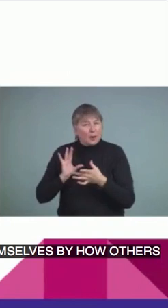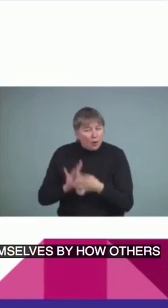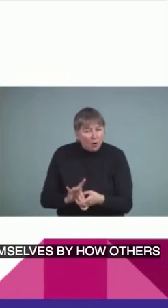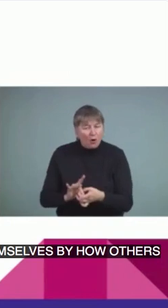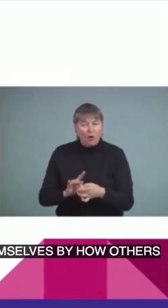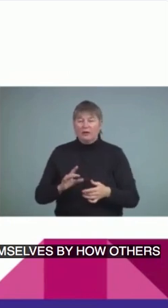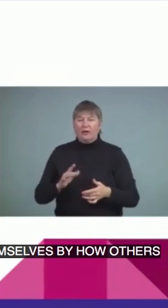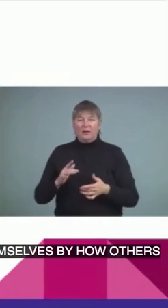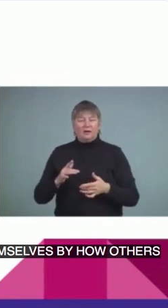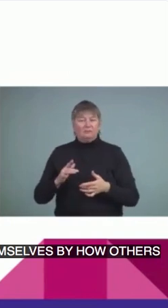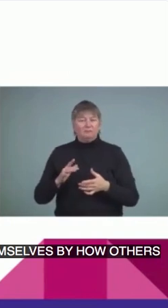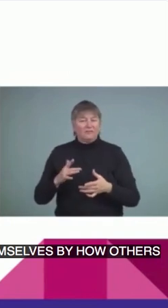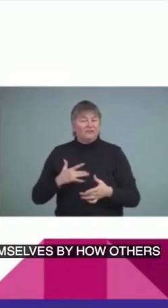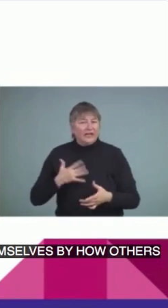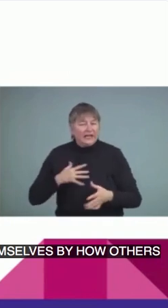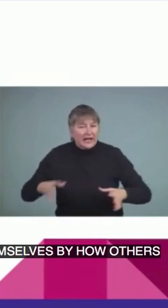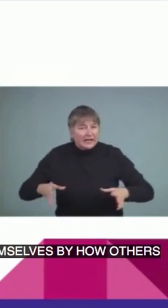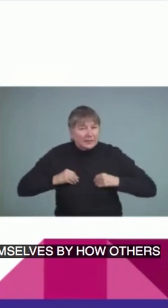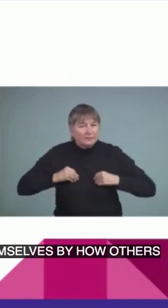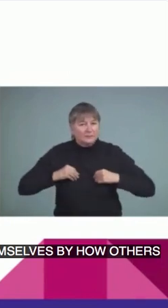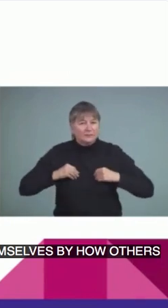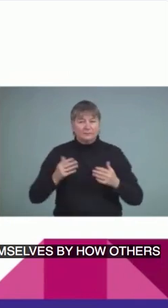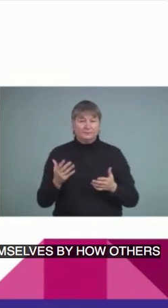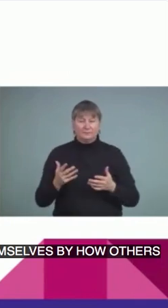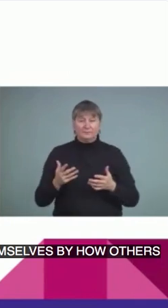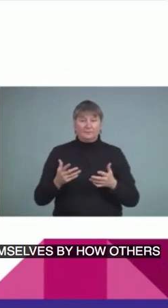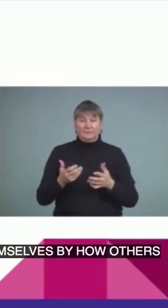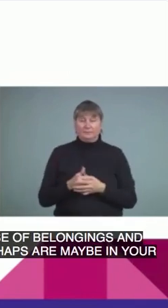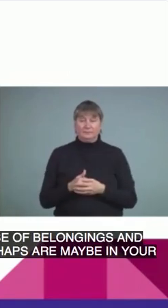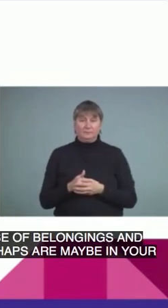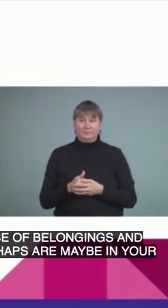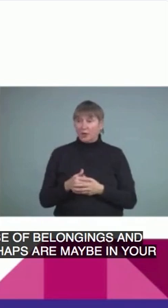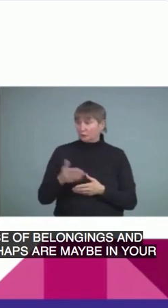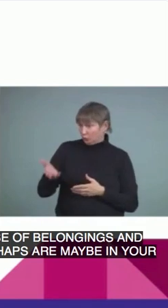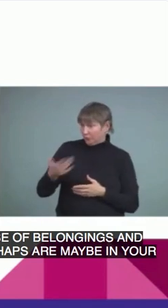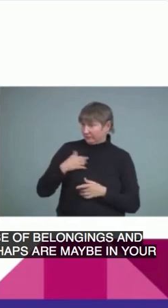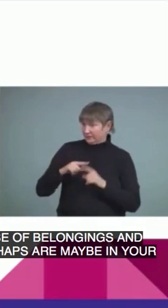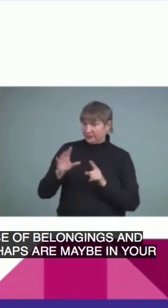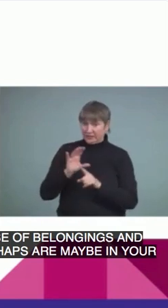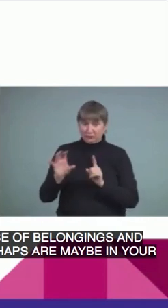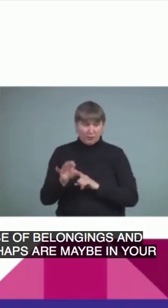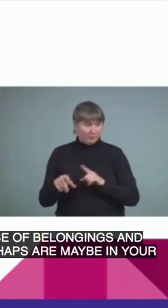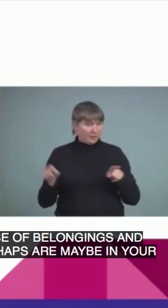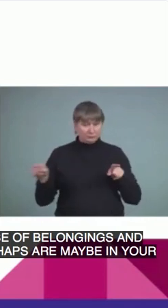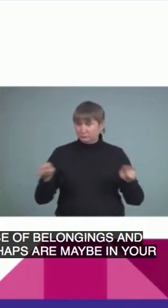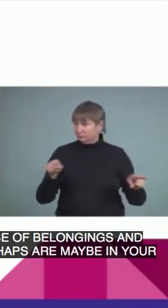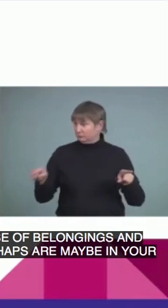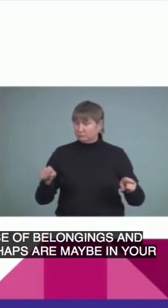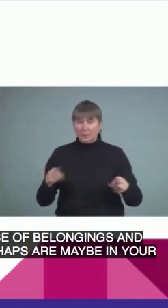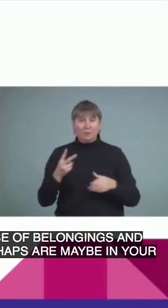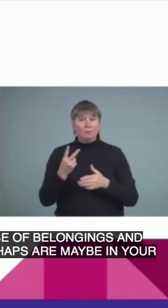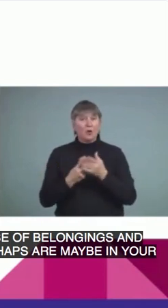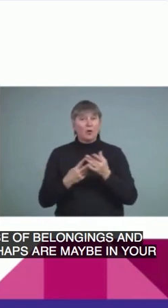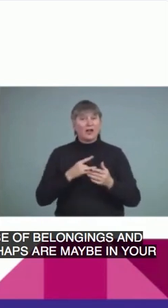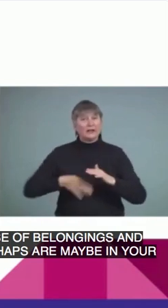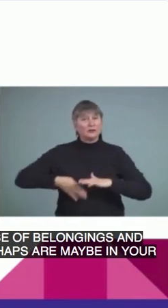perhaps are maybe in your similar culture, but to know that because they like soccer, they're on a soccer team. So,